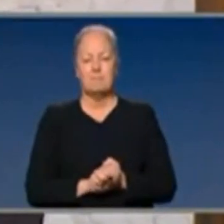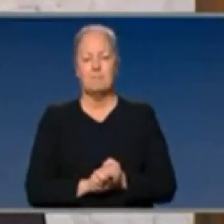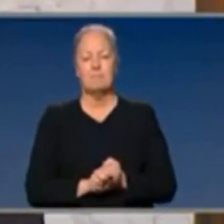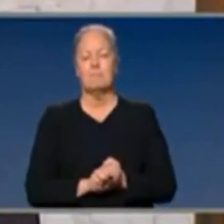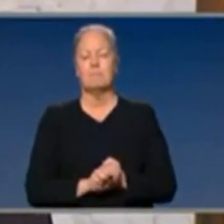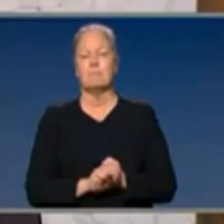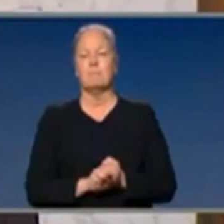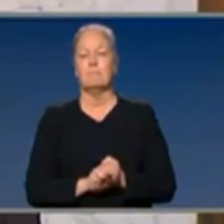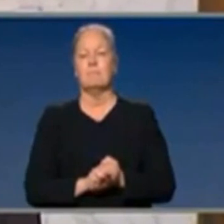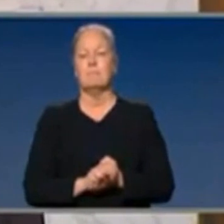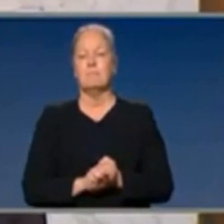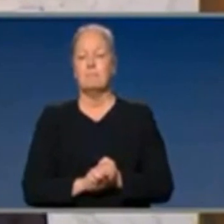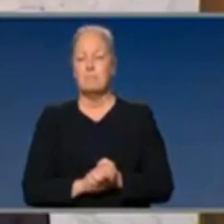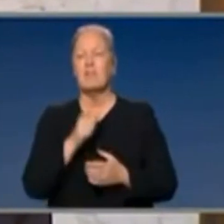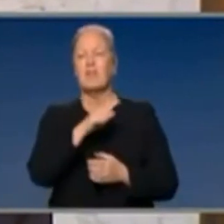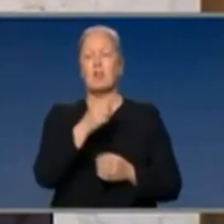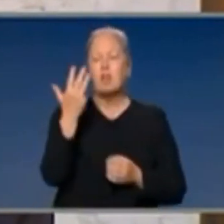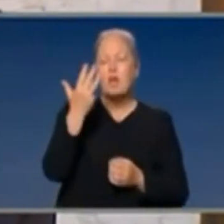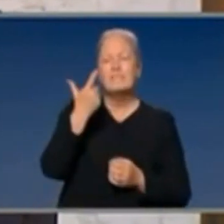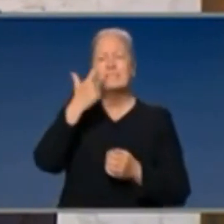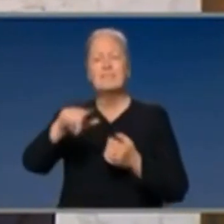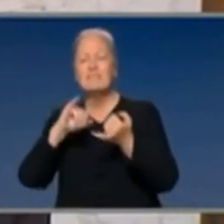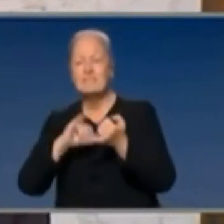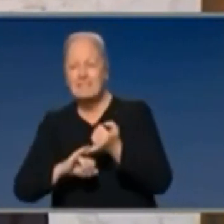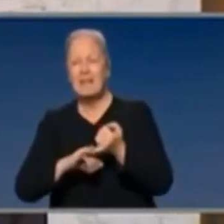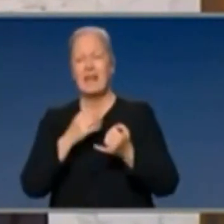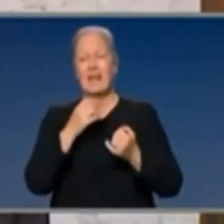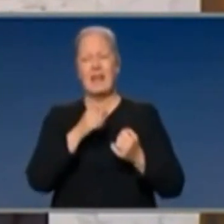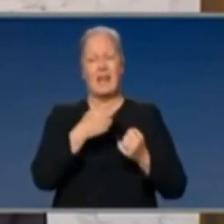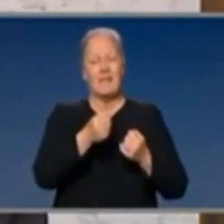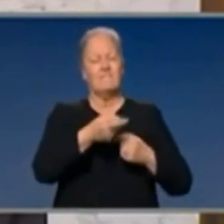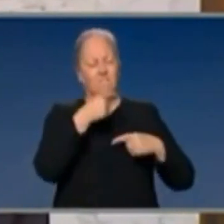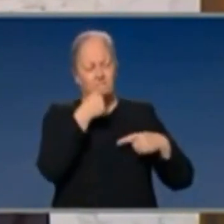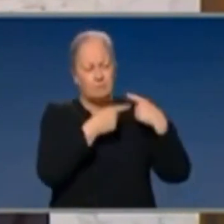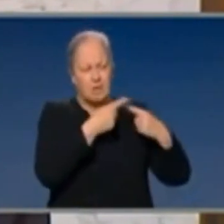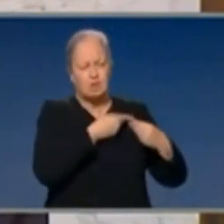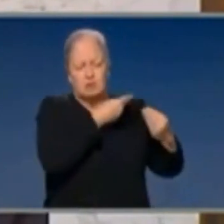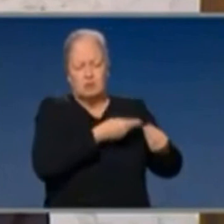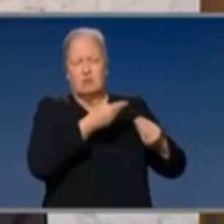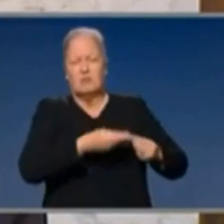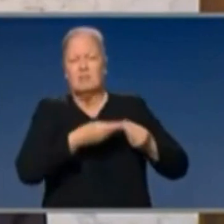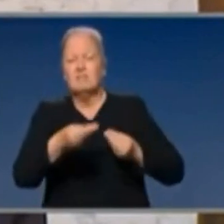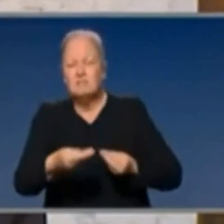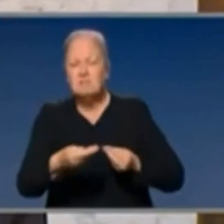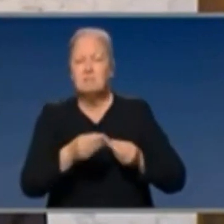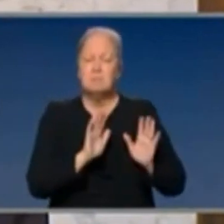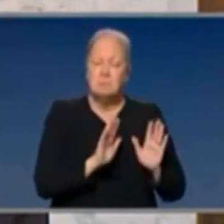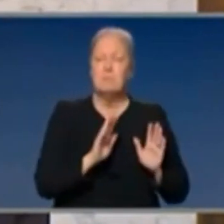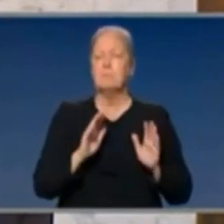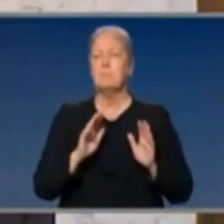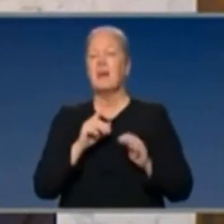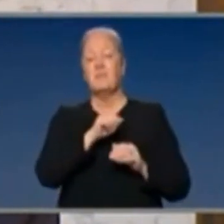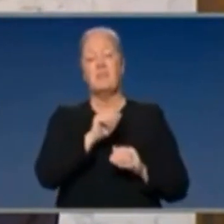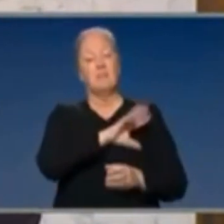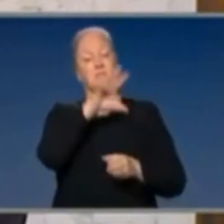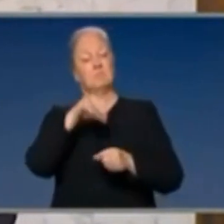culture, which has been maintained over the course of more than four decades. But it is the basis for a series of current vaccines used both in Australia and